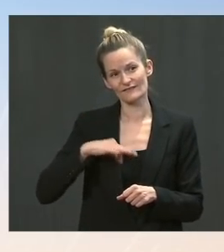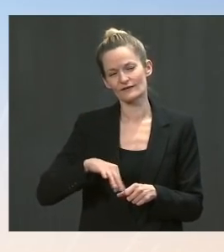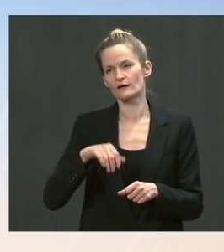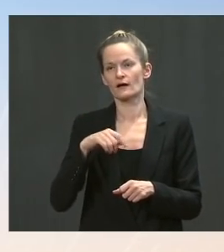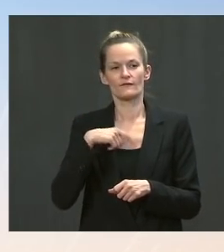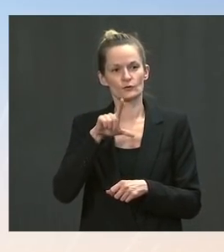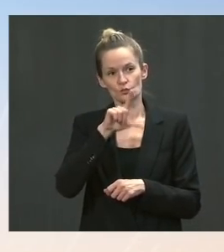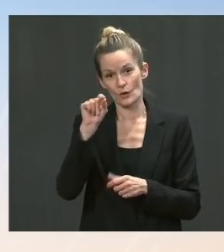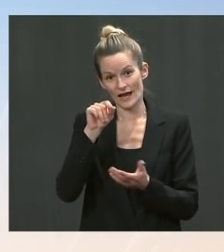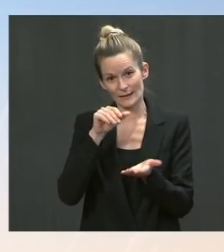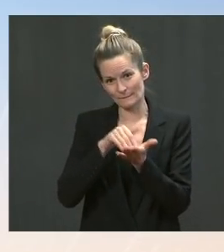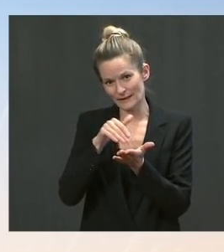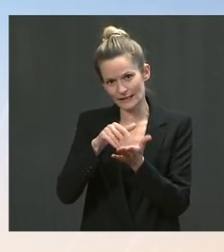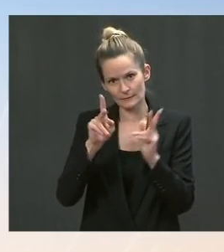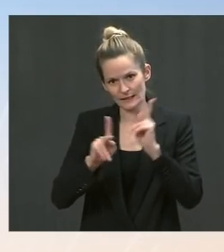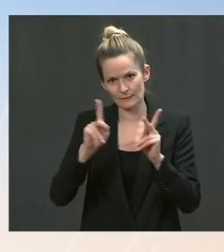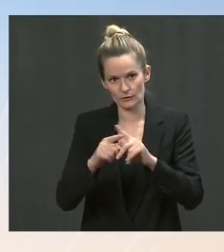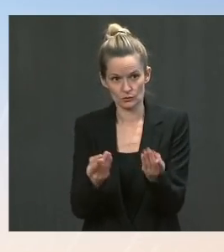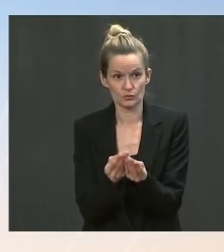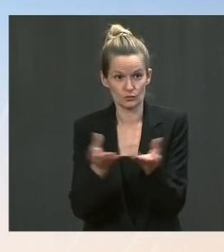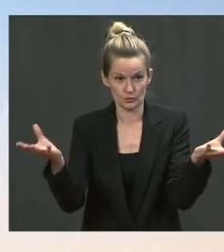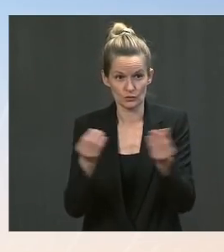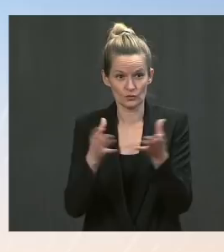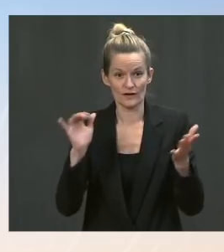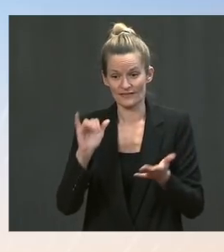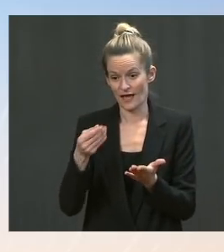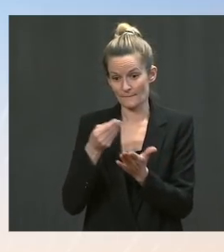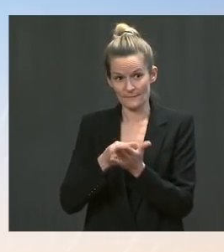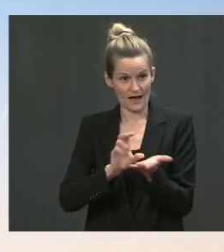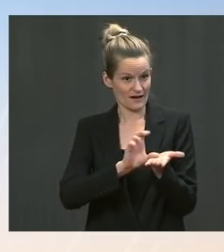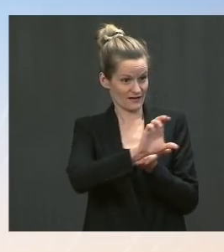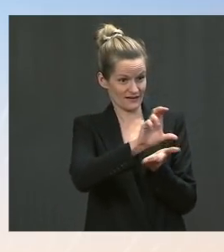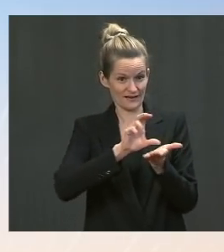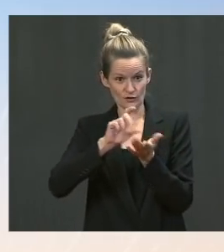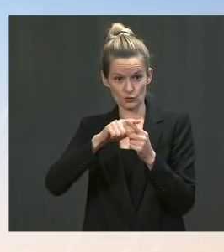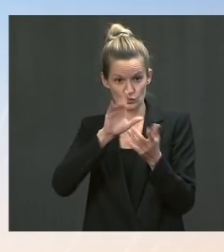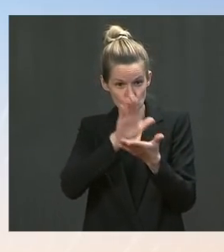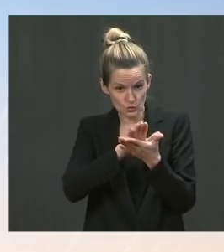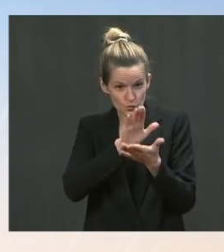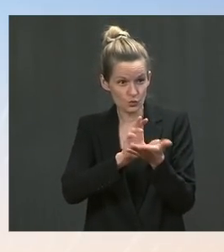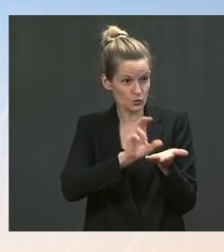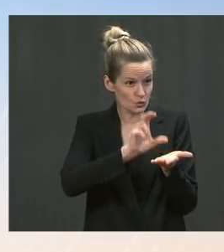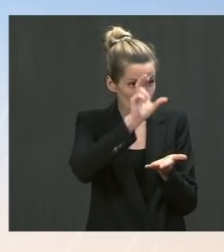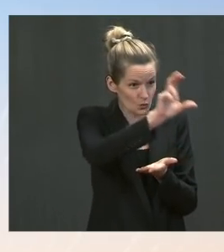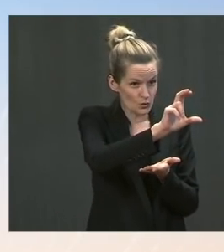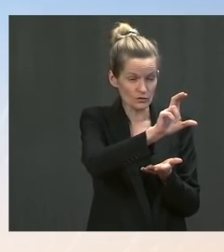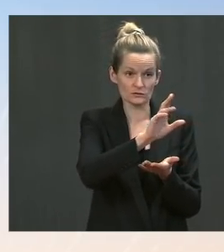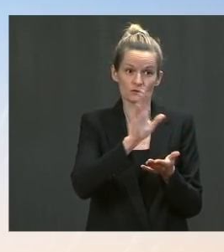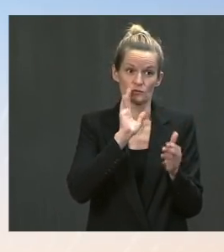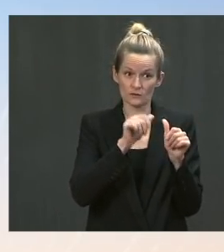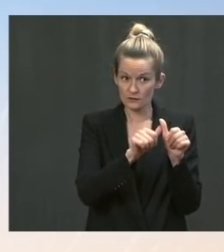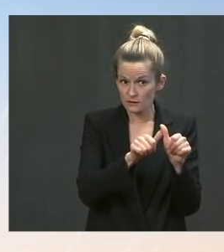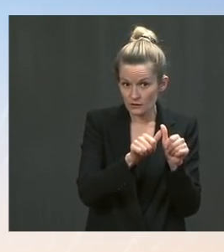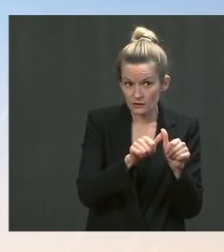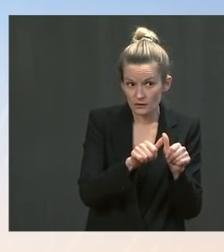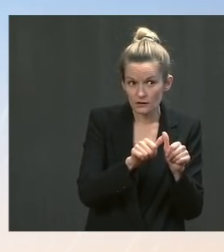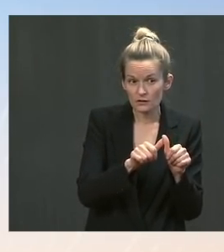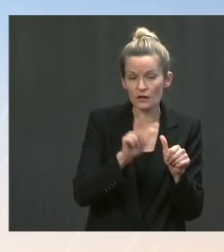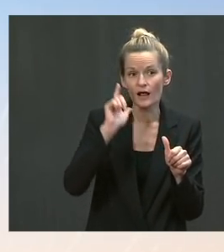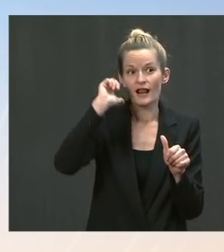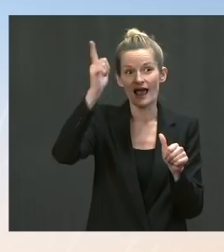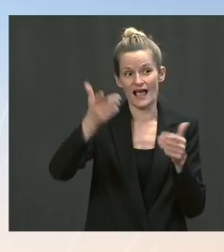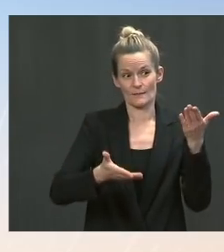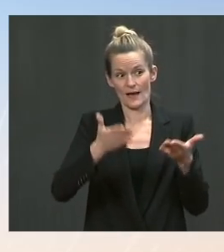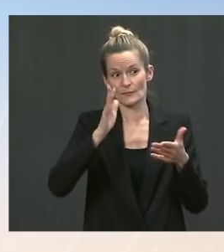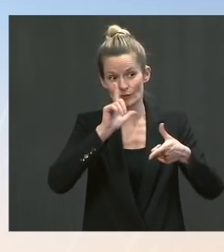through the course of next year. So, there are a number of benefits that don't expire right now and weren't meant to that will continue. But, of course, we will